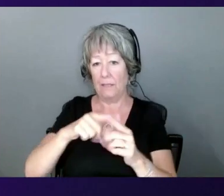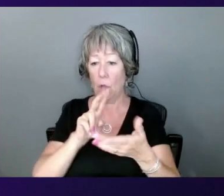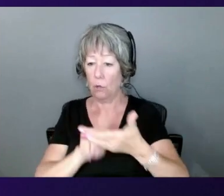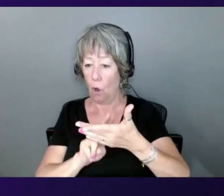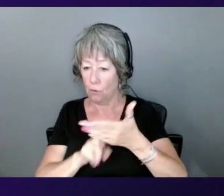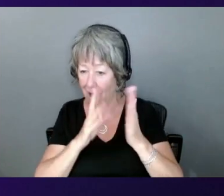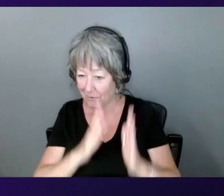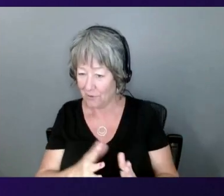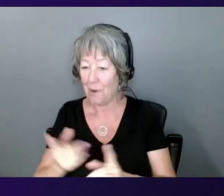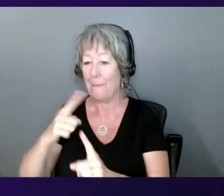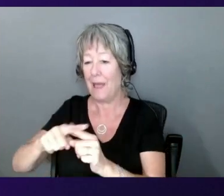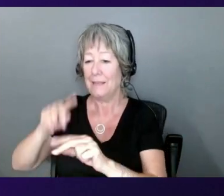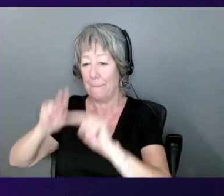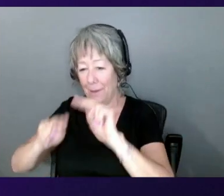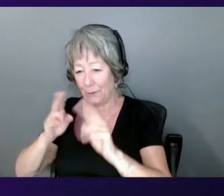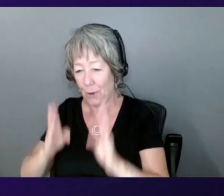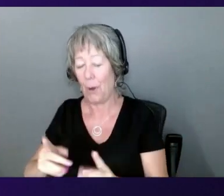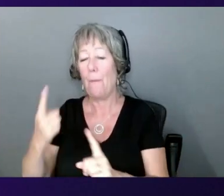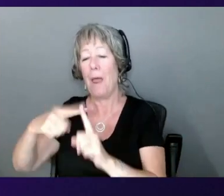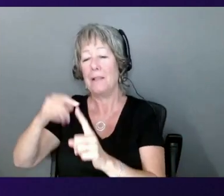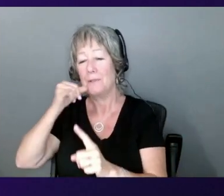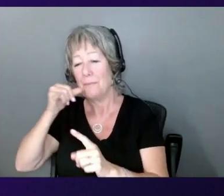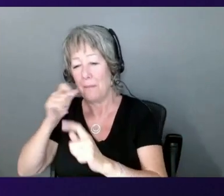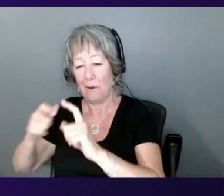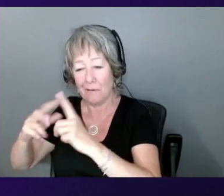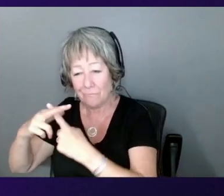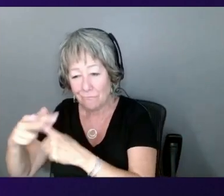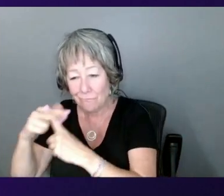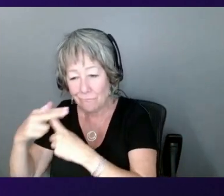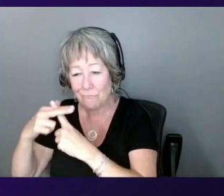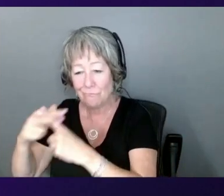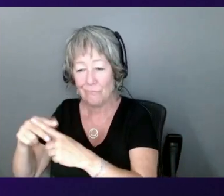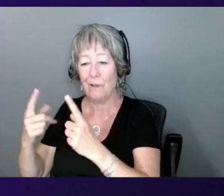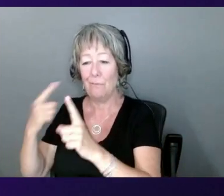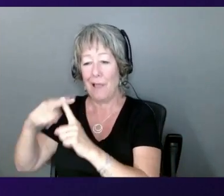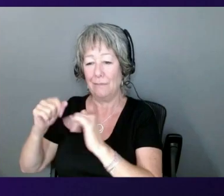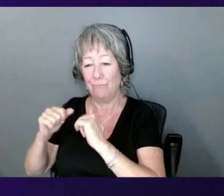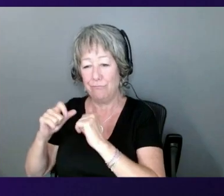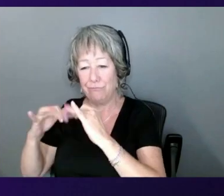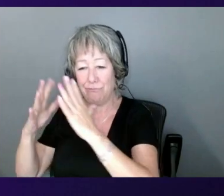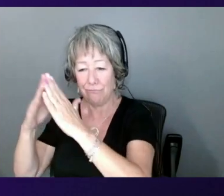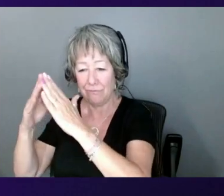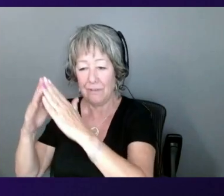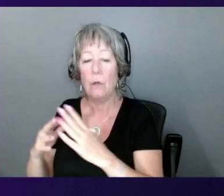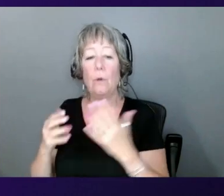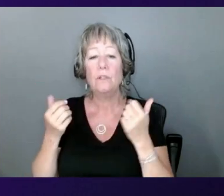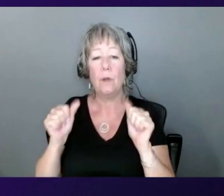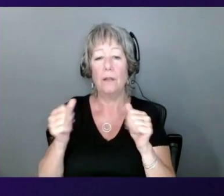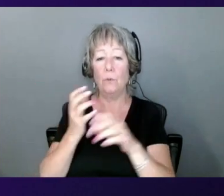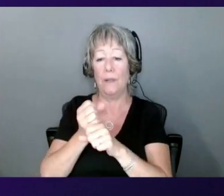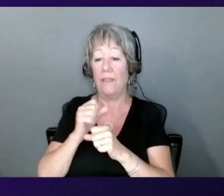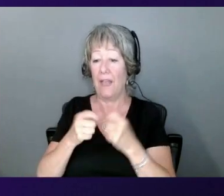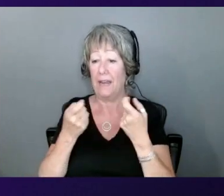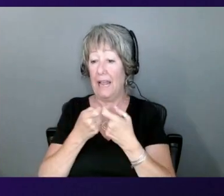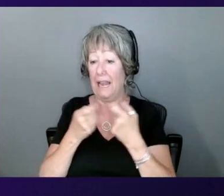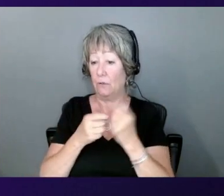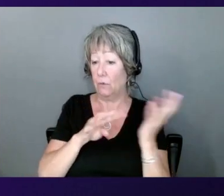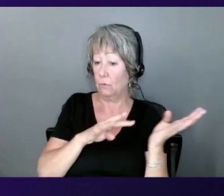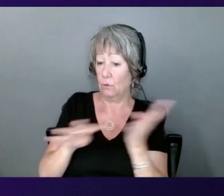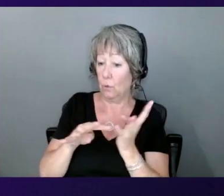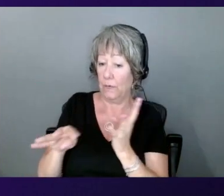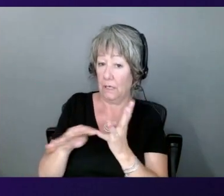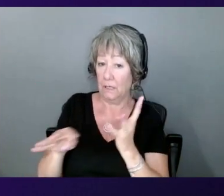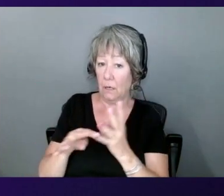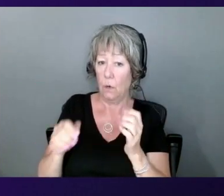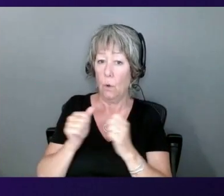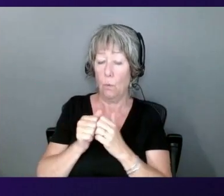and the plumbers. We try to get the electrical current delivery, we deal with thermal heat